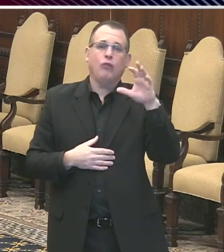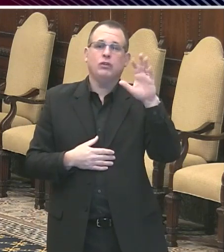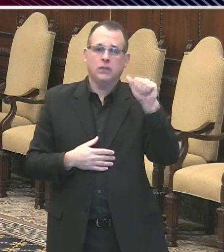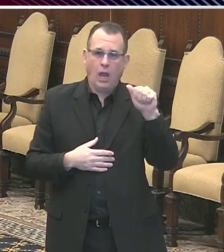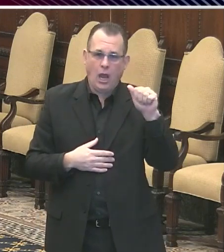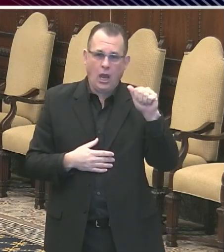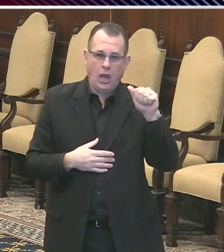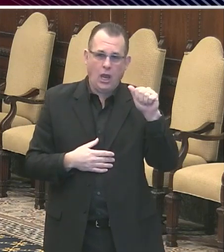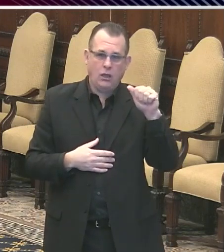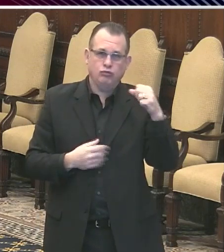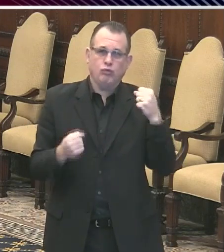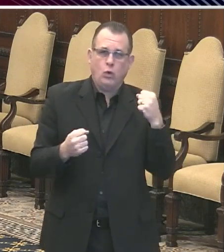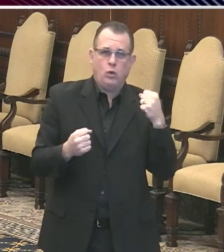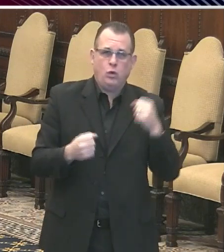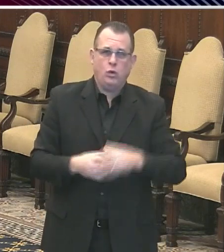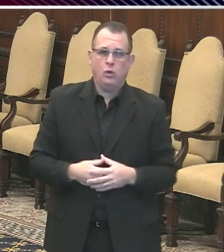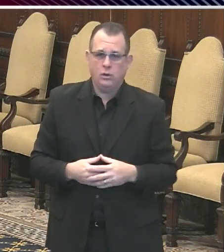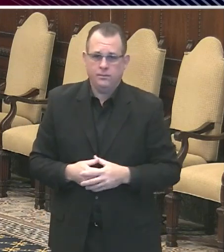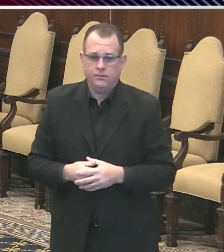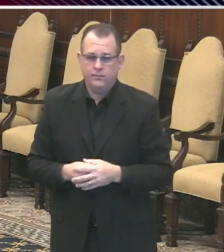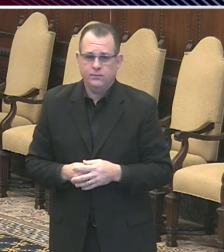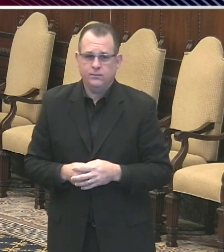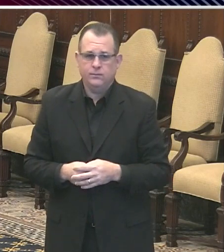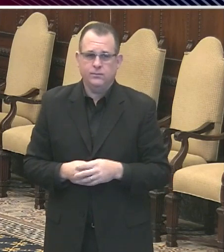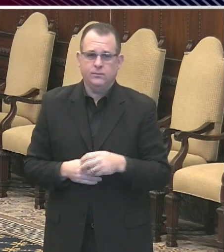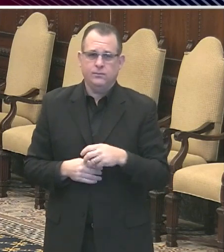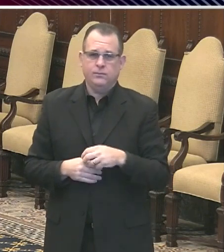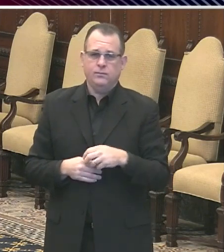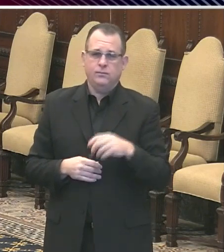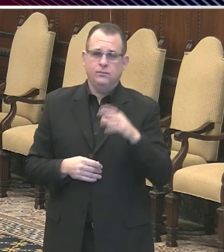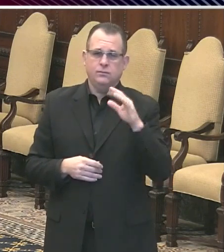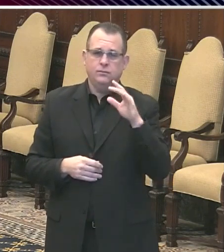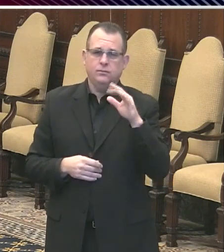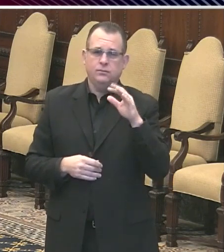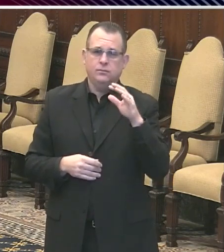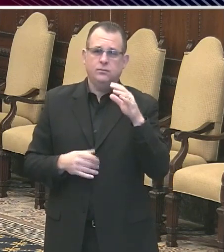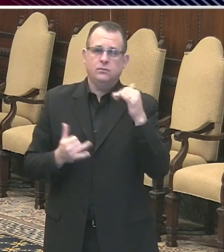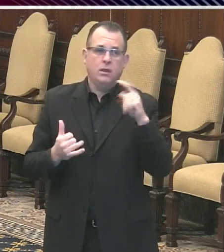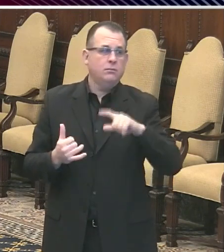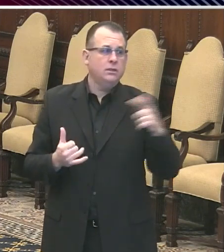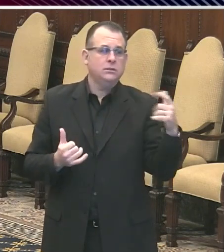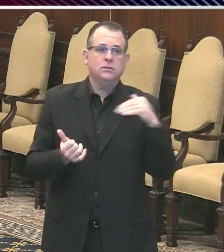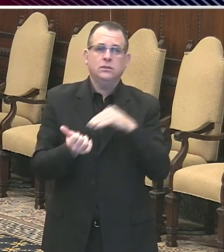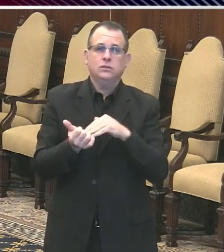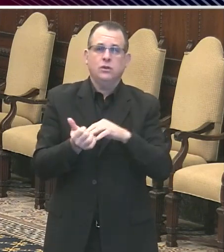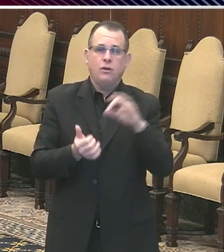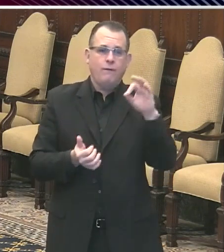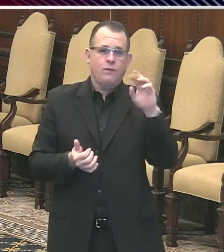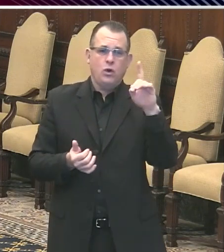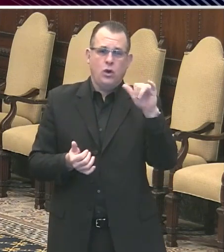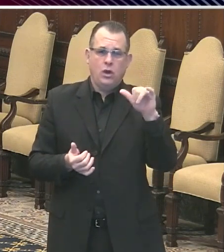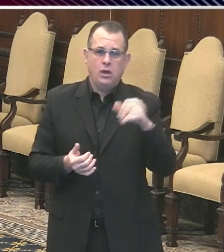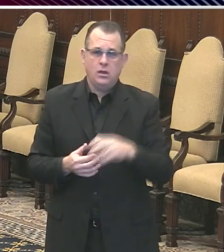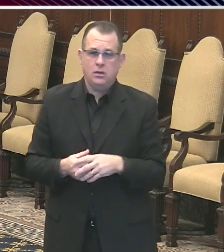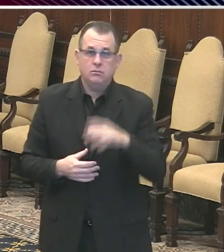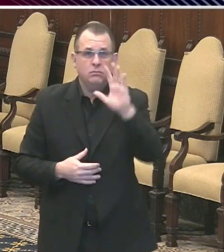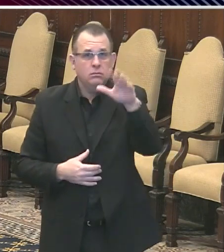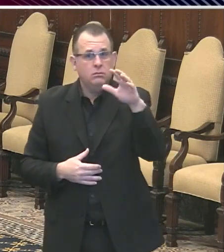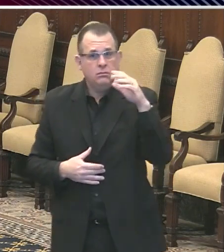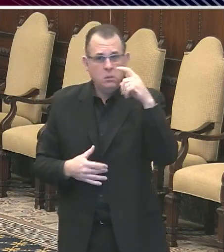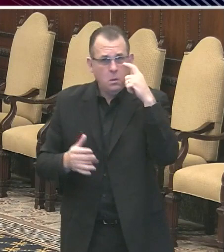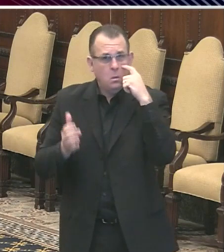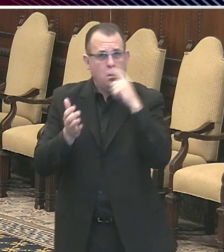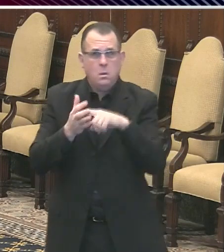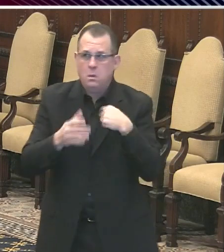Thank you, Mayor. The situation with the epidemic is looking a little better today with signs of hope that we are past the worst. But as the mayor said,